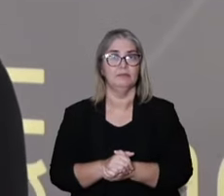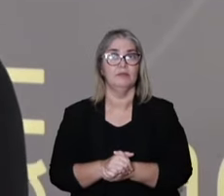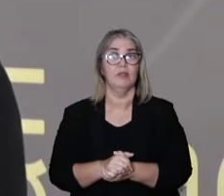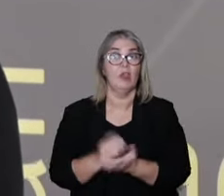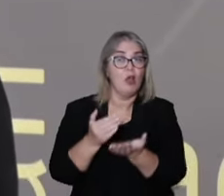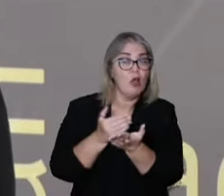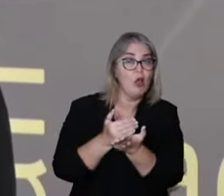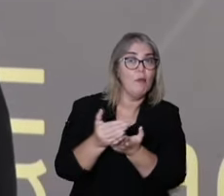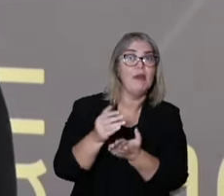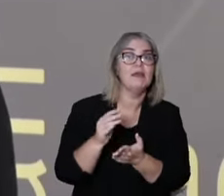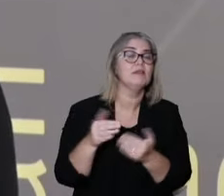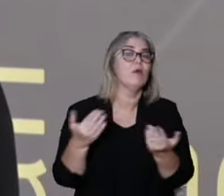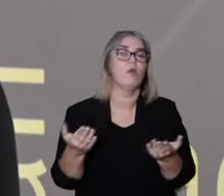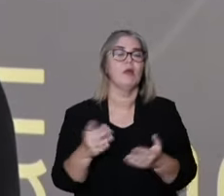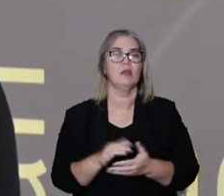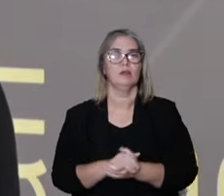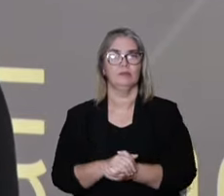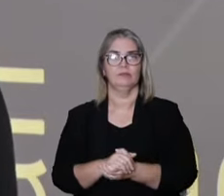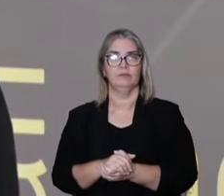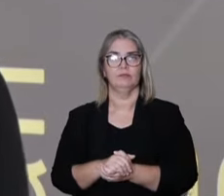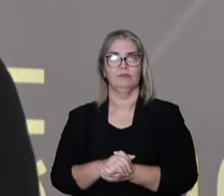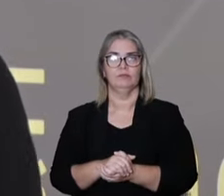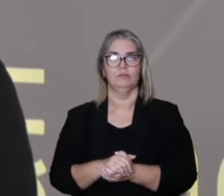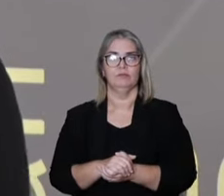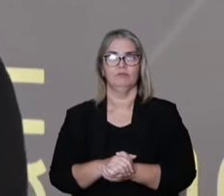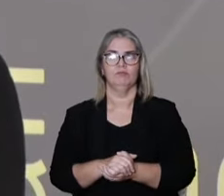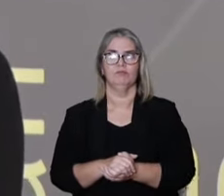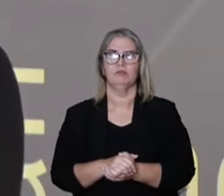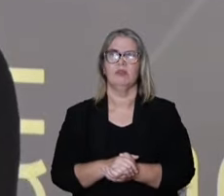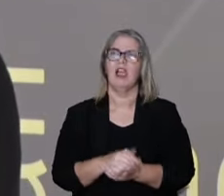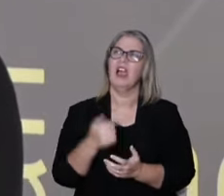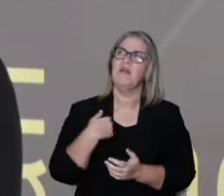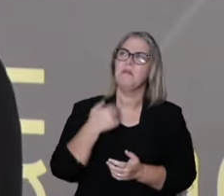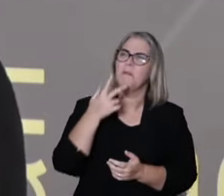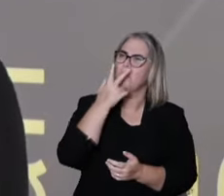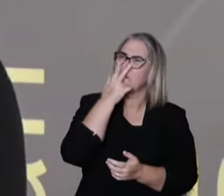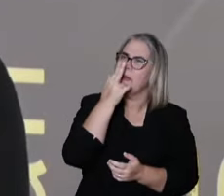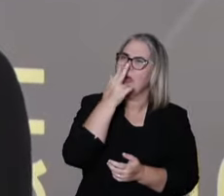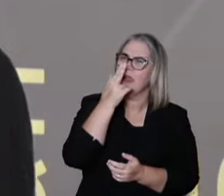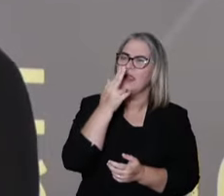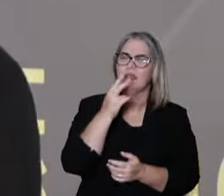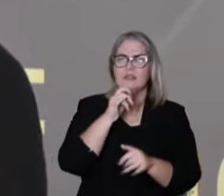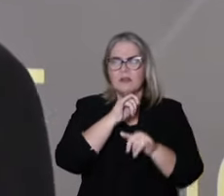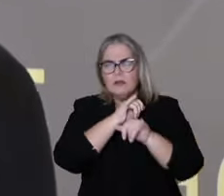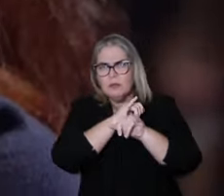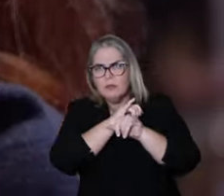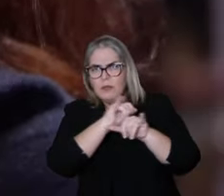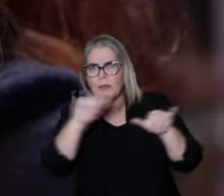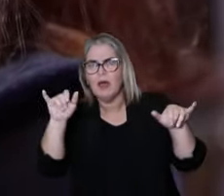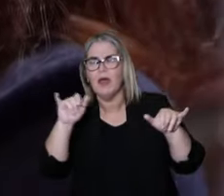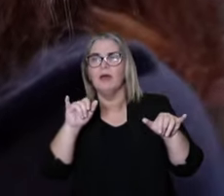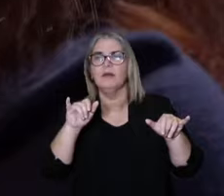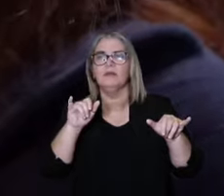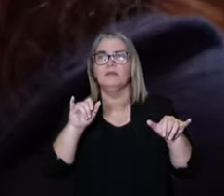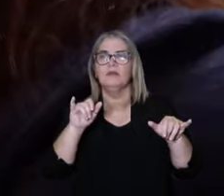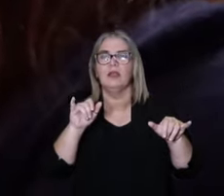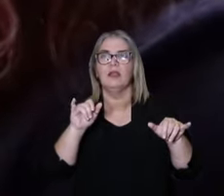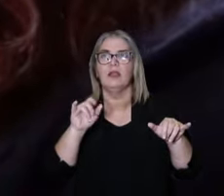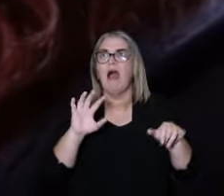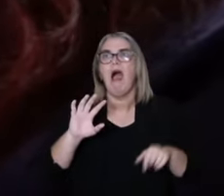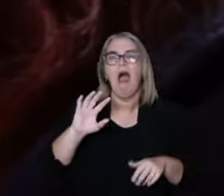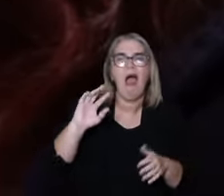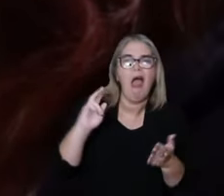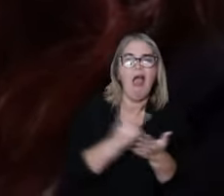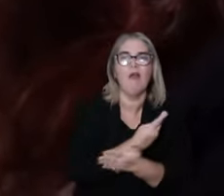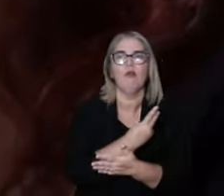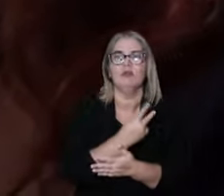produce fragmentation and cause problems, it starts. And the first news about an arrangement